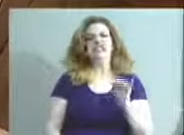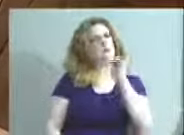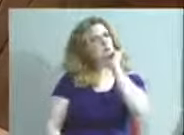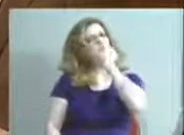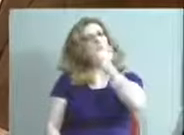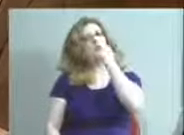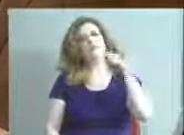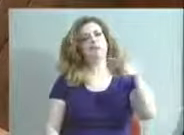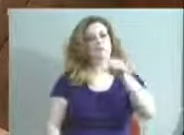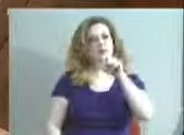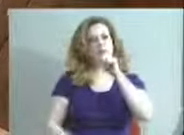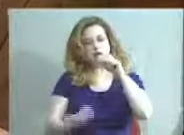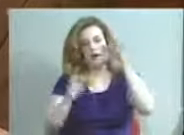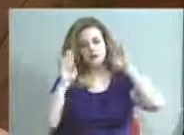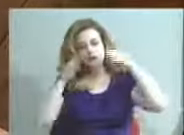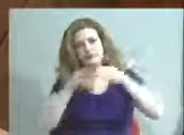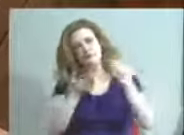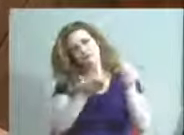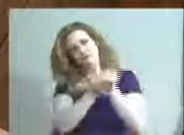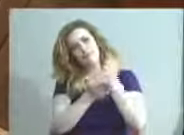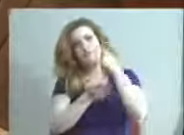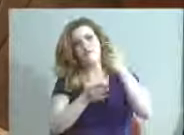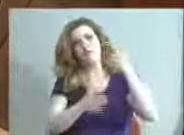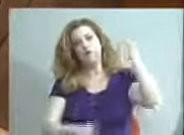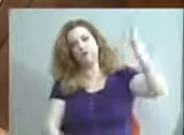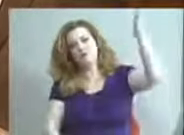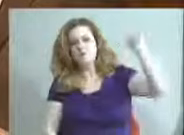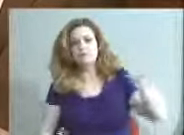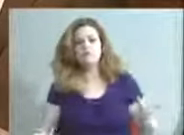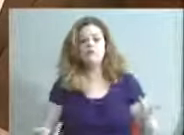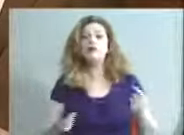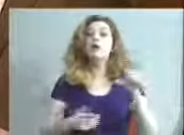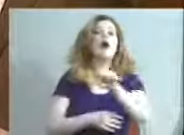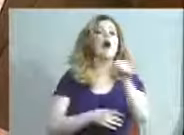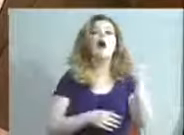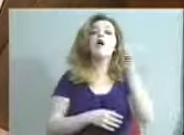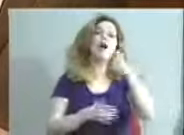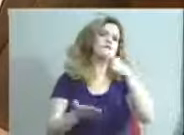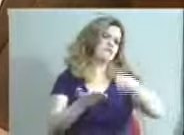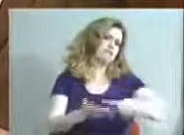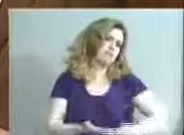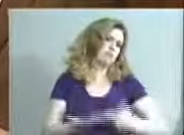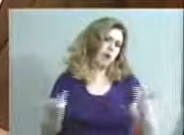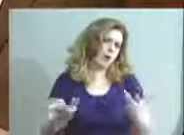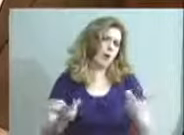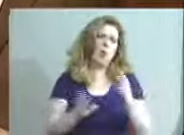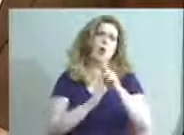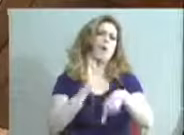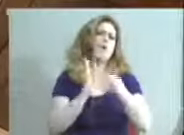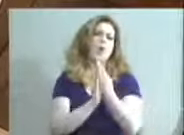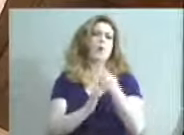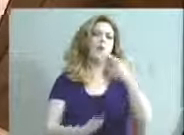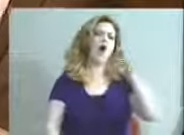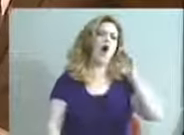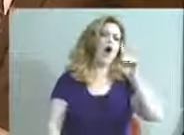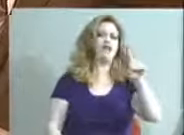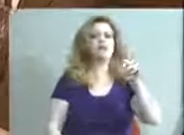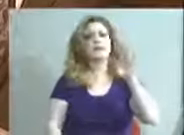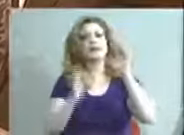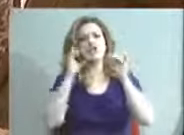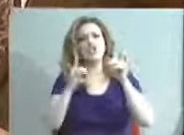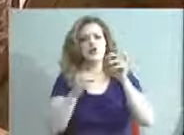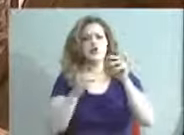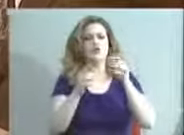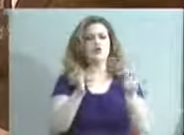for this ride into what is a very exciting 21st century. Then the other thing we've got to talk about here is what role will the Harvard Education Redesign